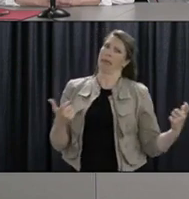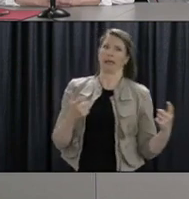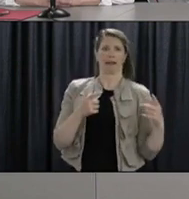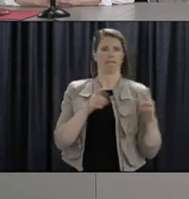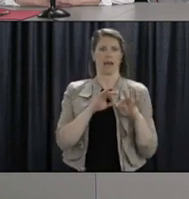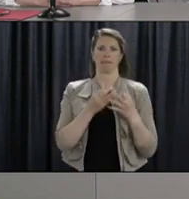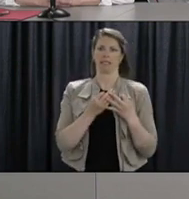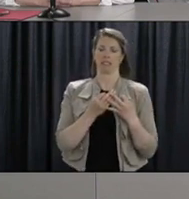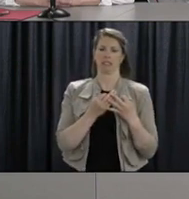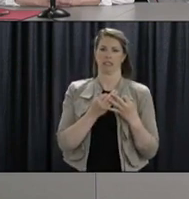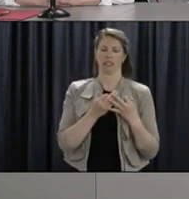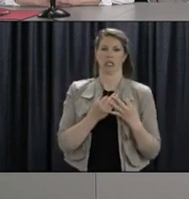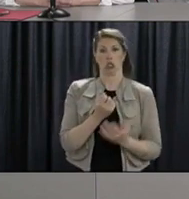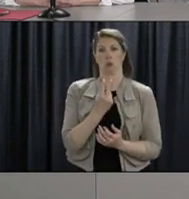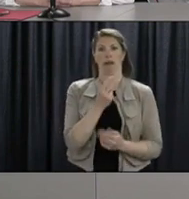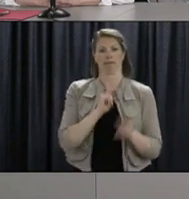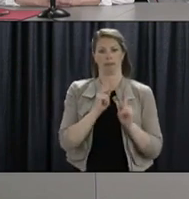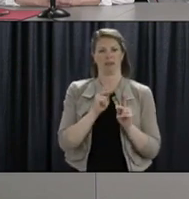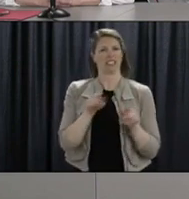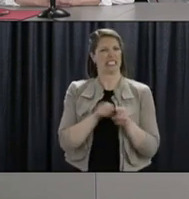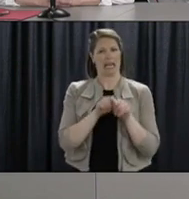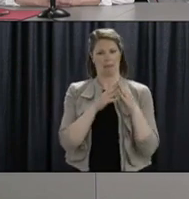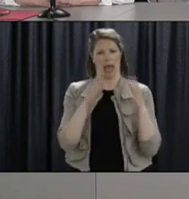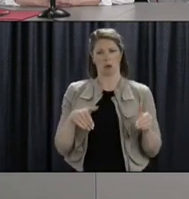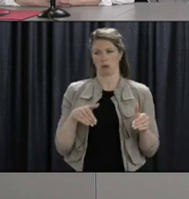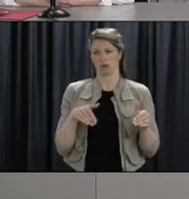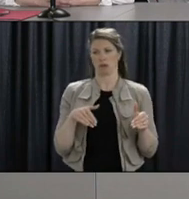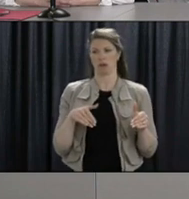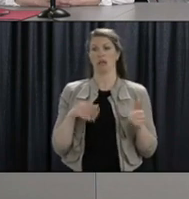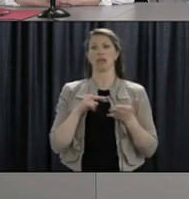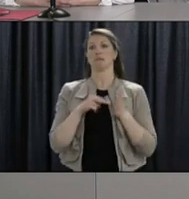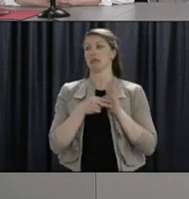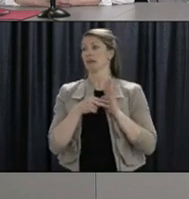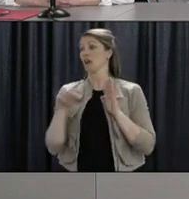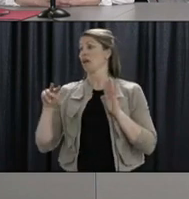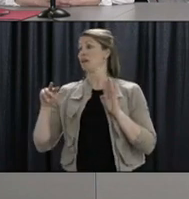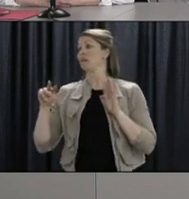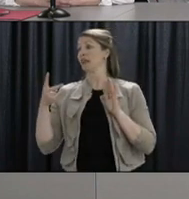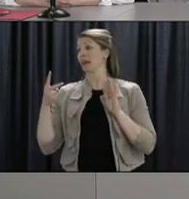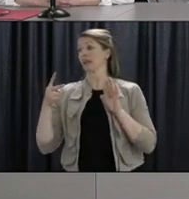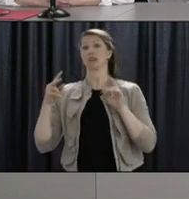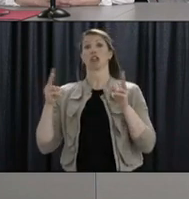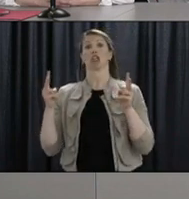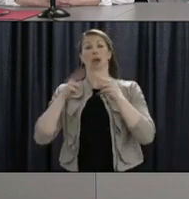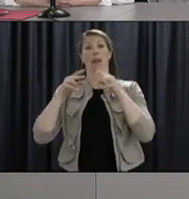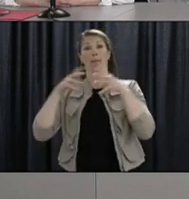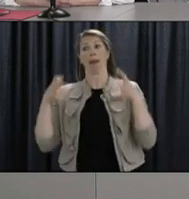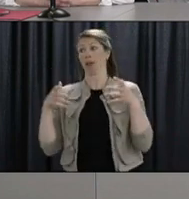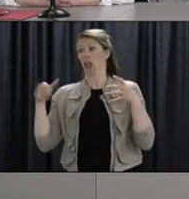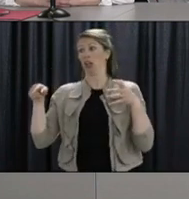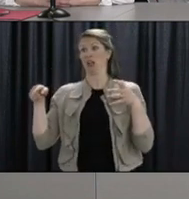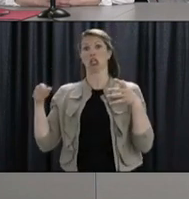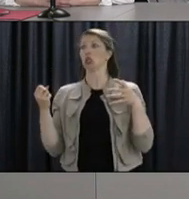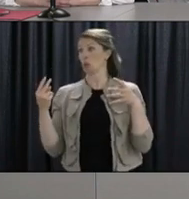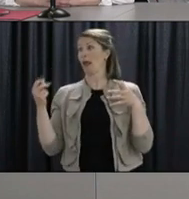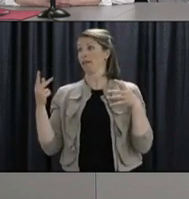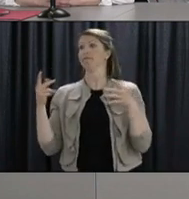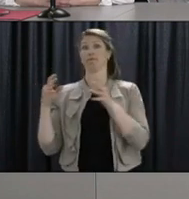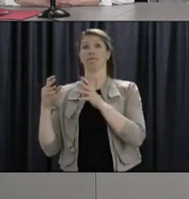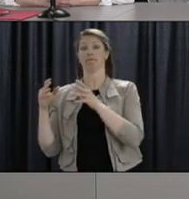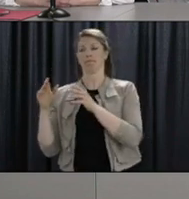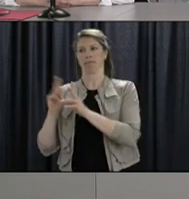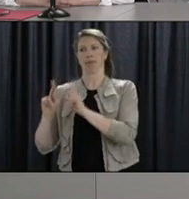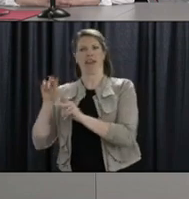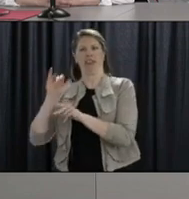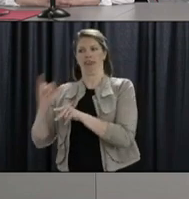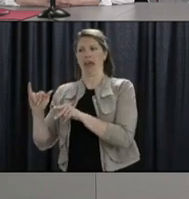a double bubble. They get six more. They can have 30 people, theoretically. Is this, so this is actually okay under this